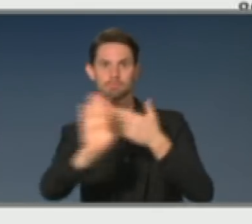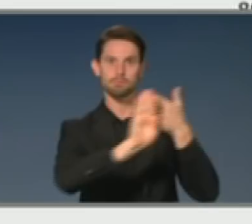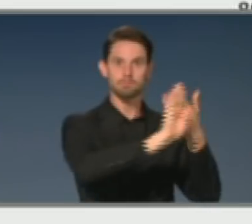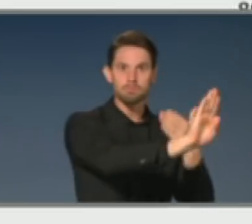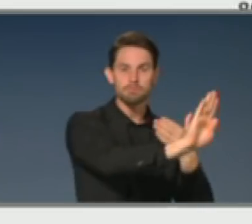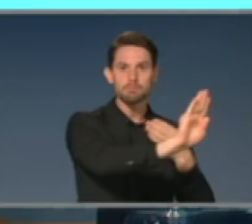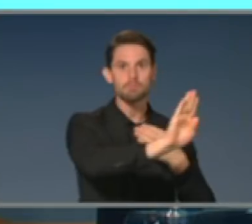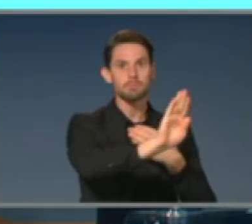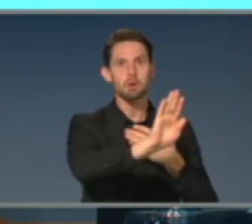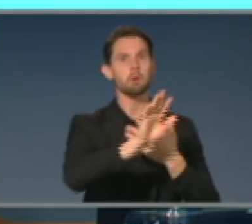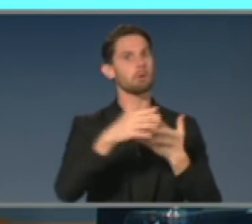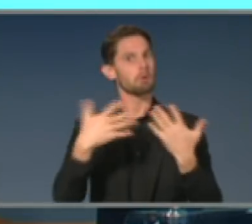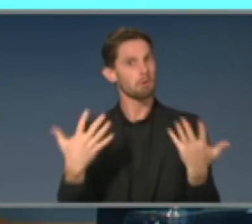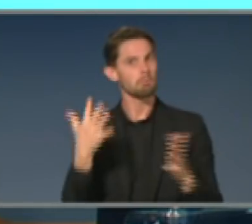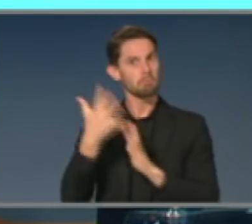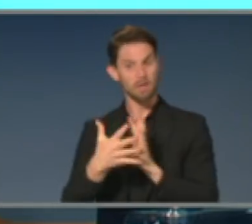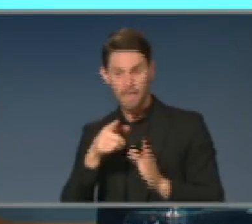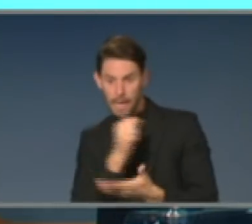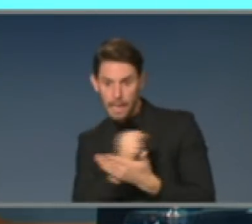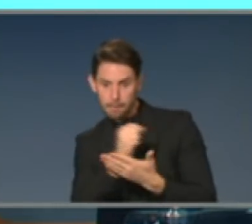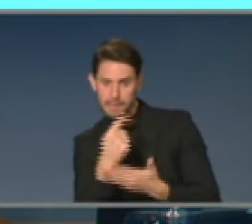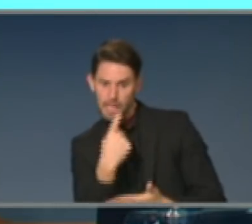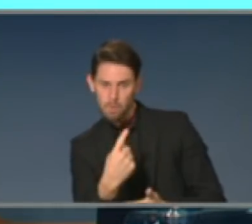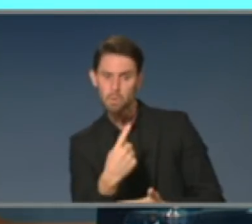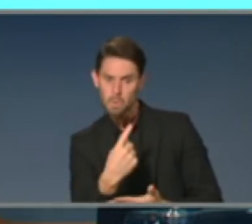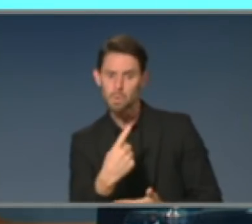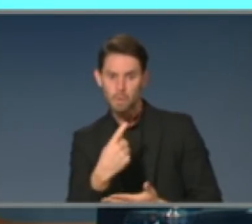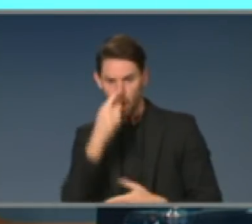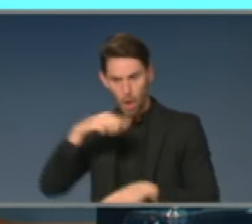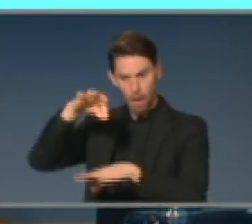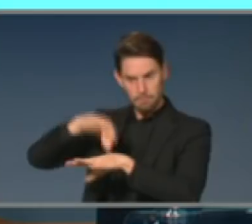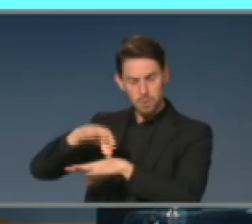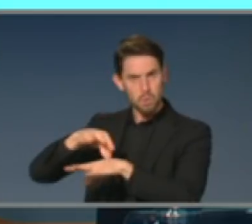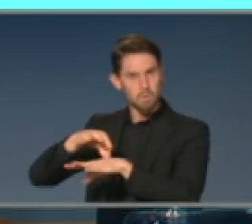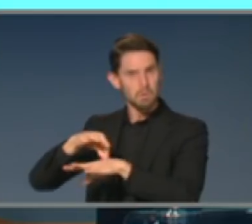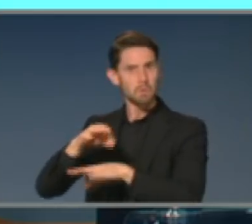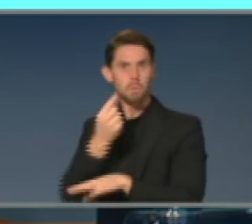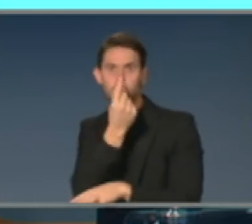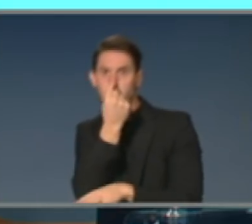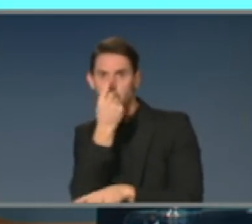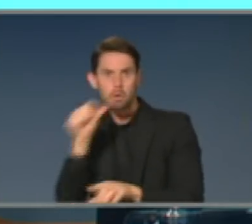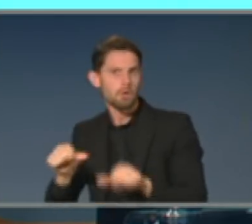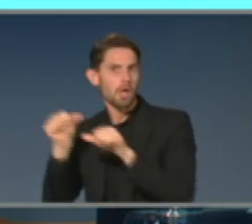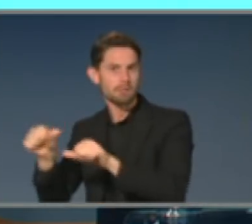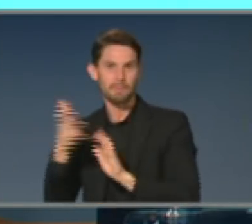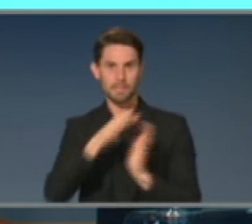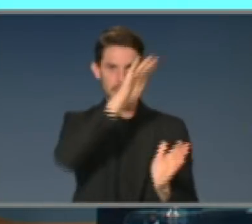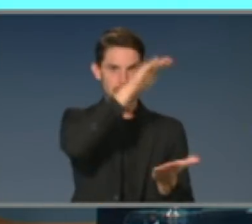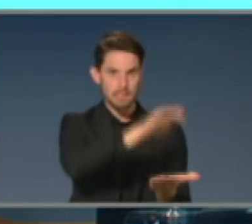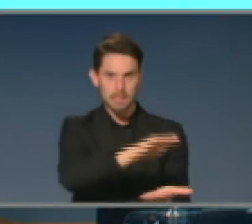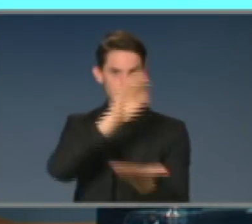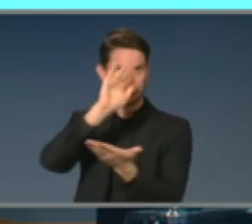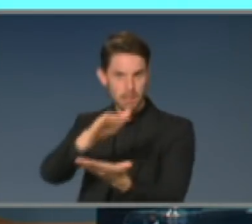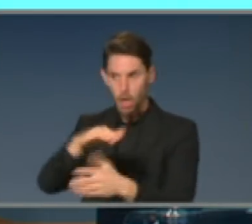you can see that we very significantly reduce the infection rate, we very significantly reduce the hospitalization rate, and